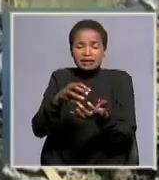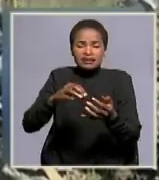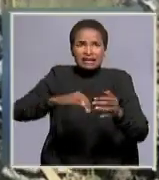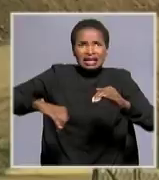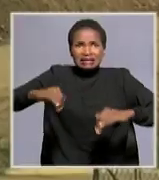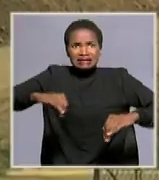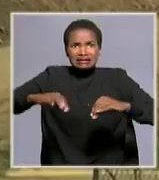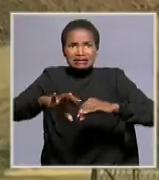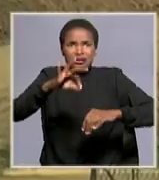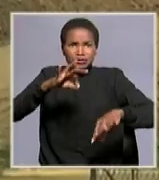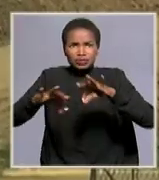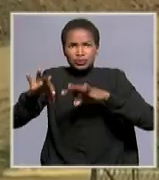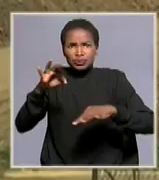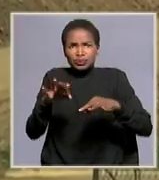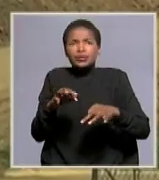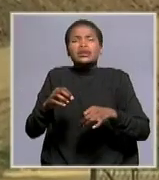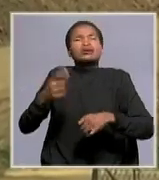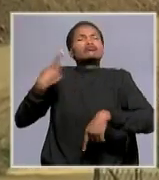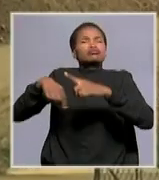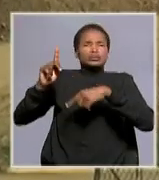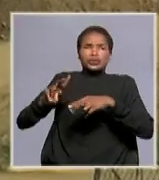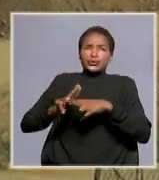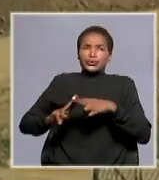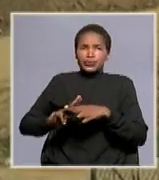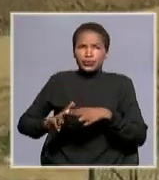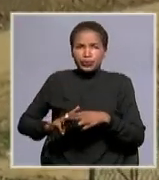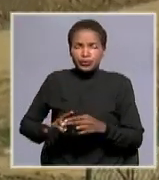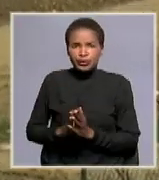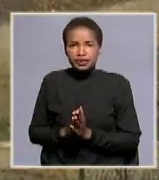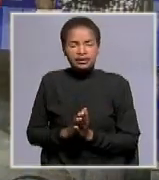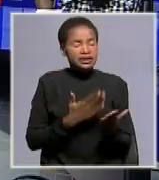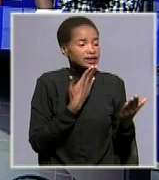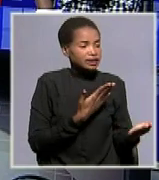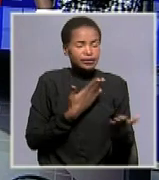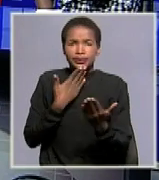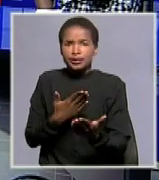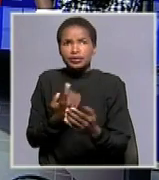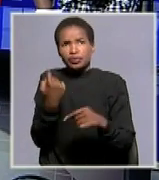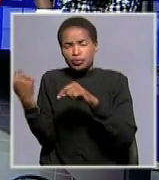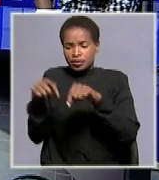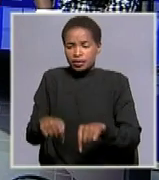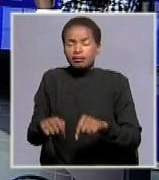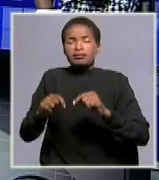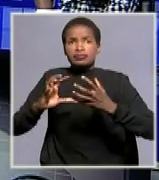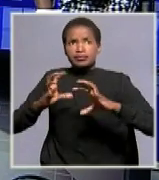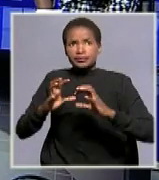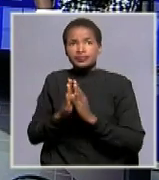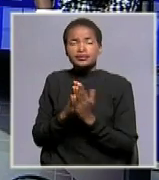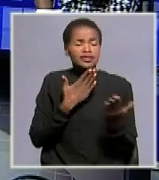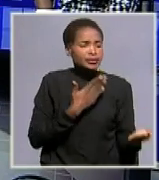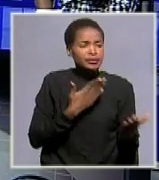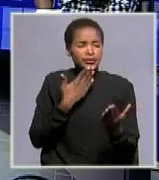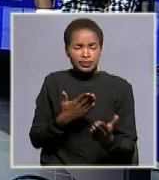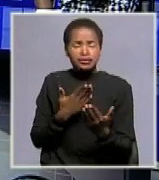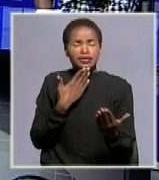and they recycle olga martelina thank you so much for your time really insightful discussion there on solid waste